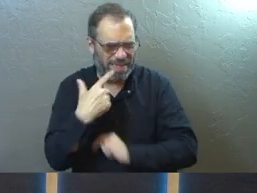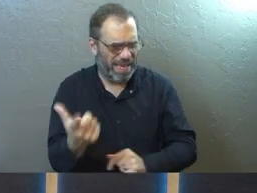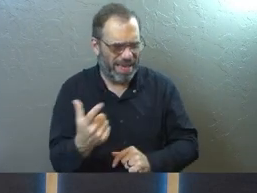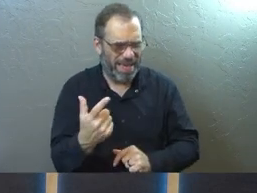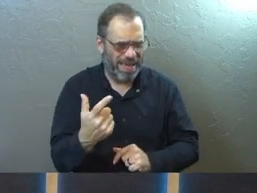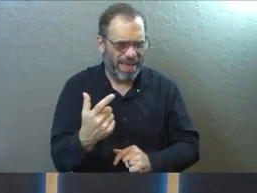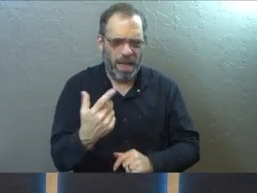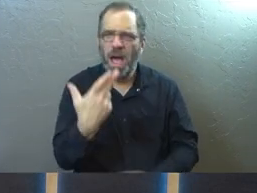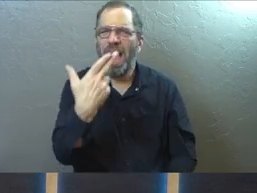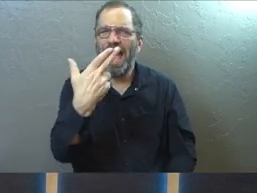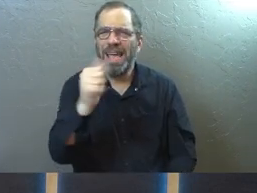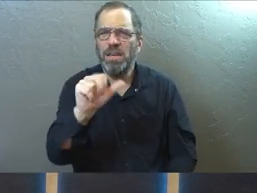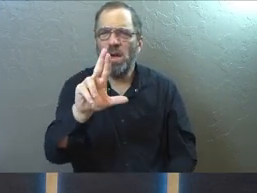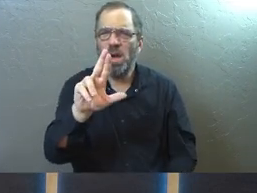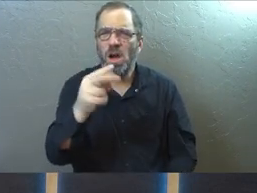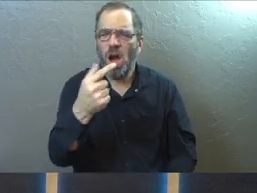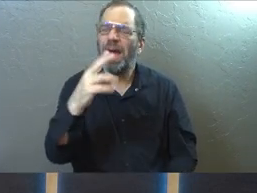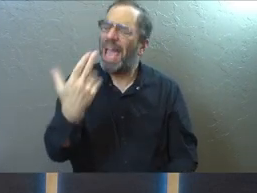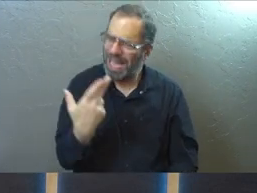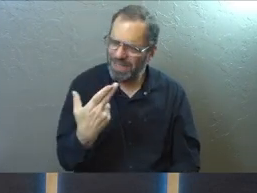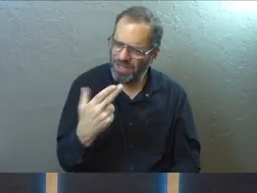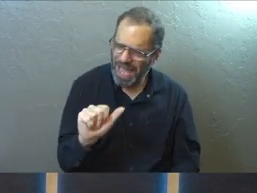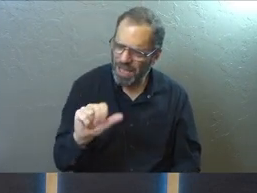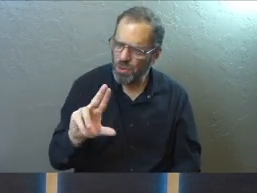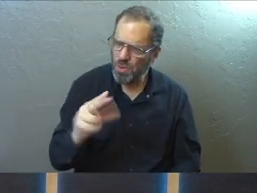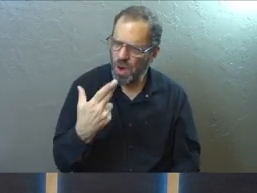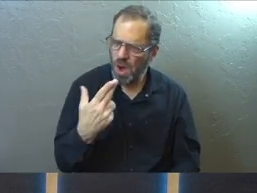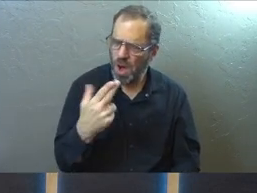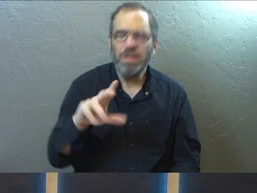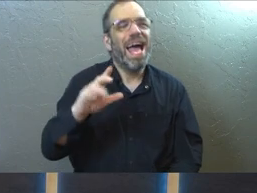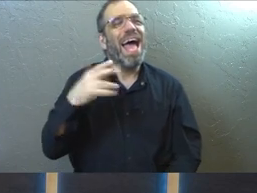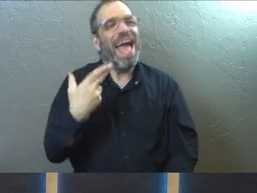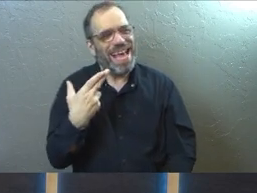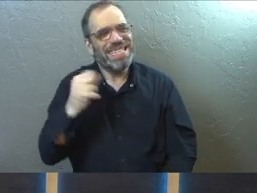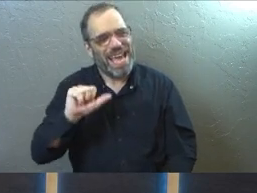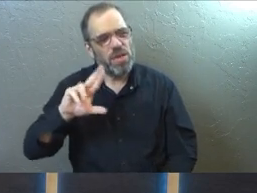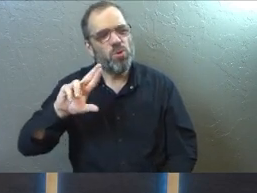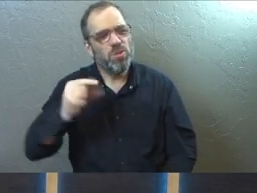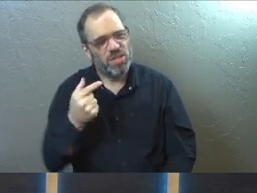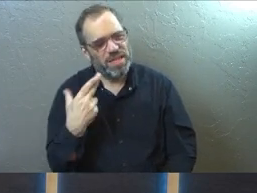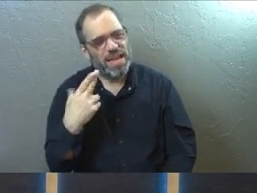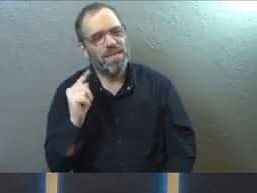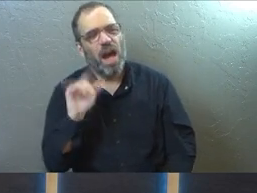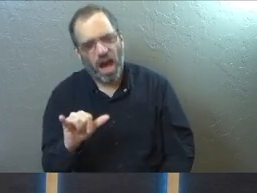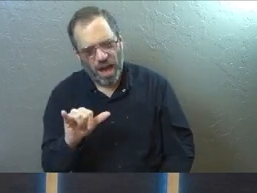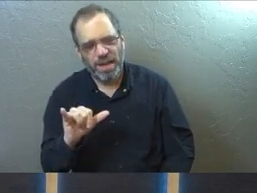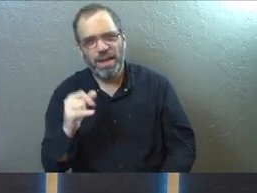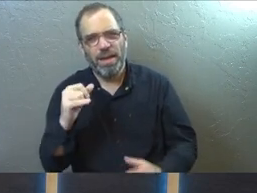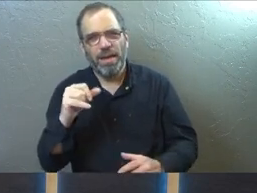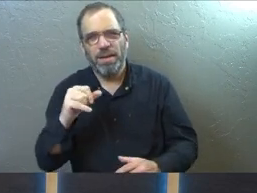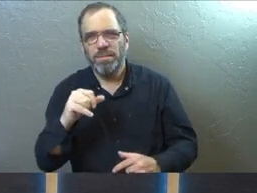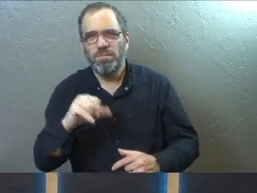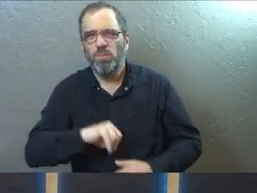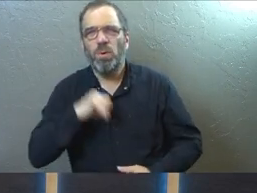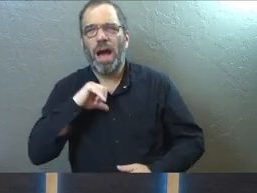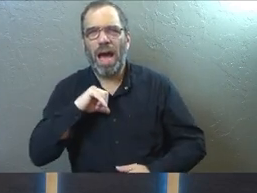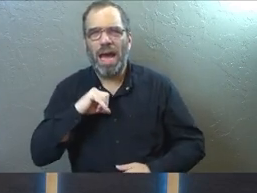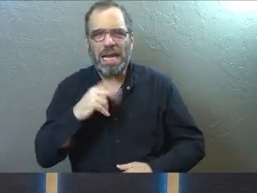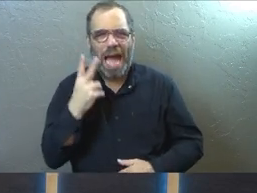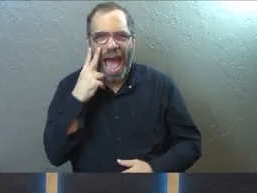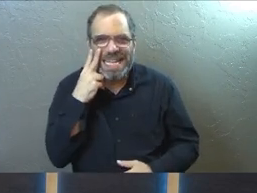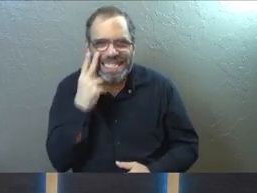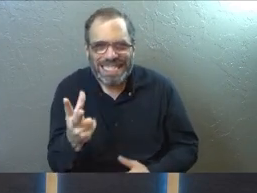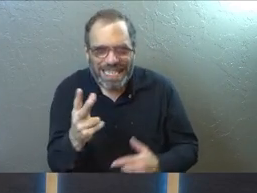would say haughty eyes. It's the same thing. What are eyes of pride? Eyes of pride are like the way I see the whole world. I see it